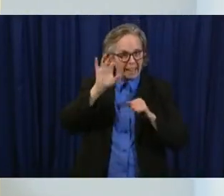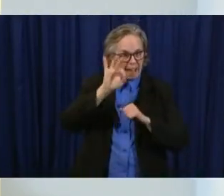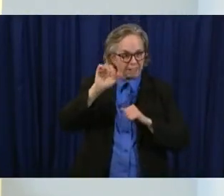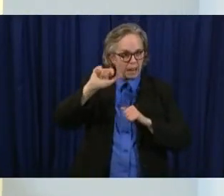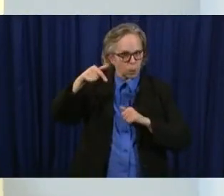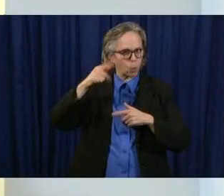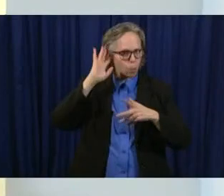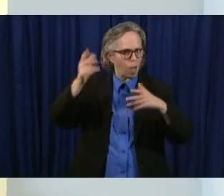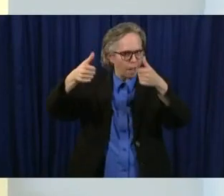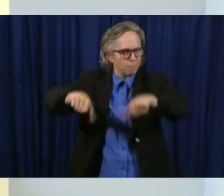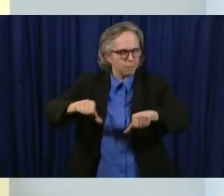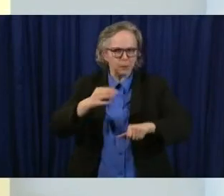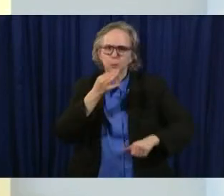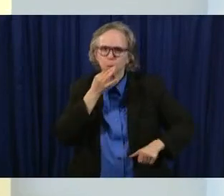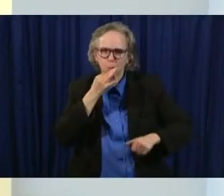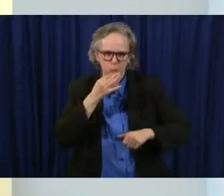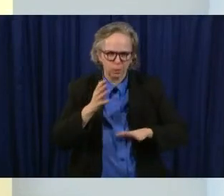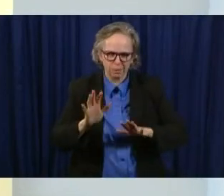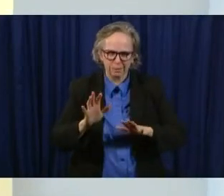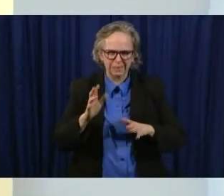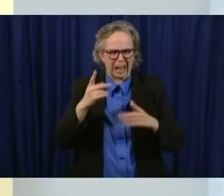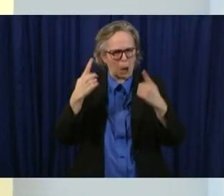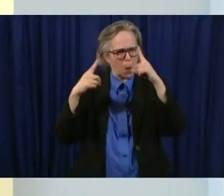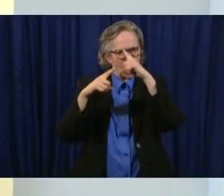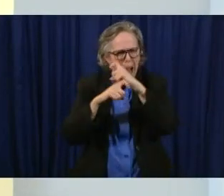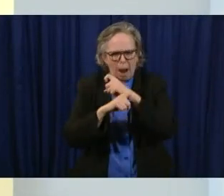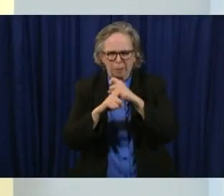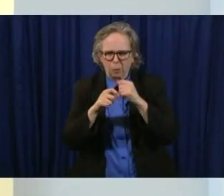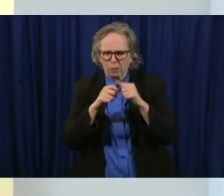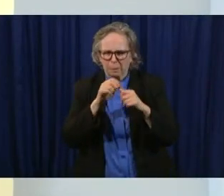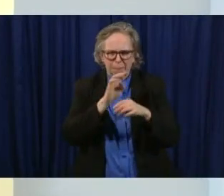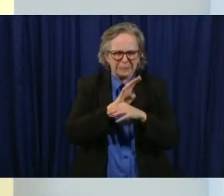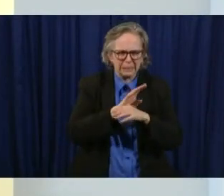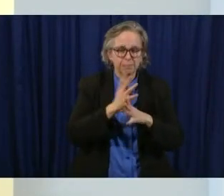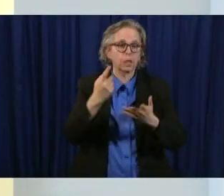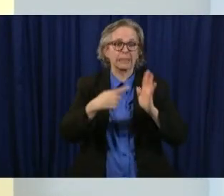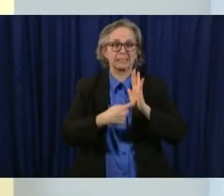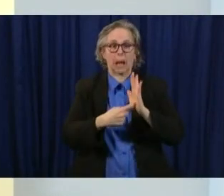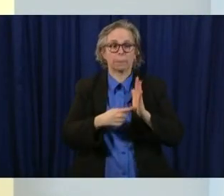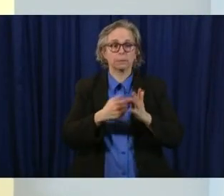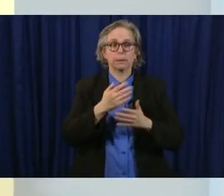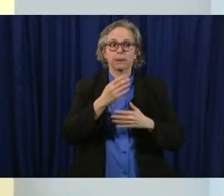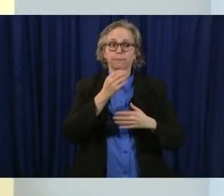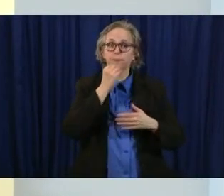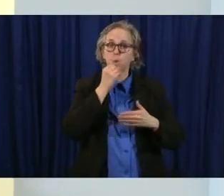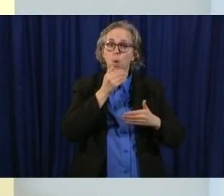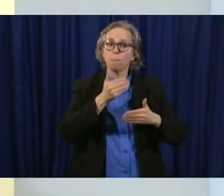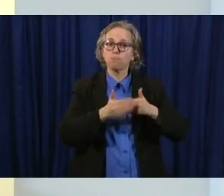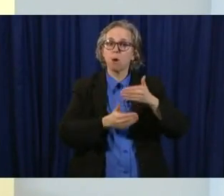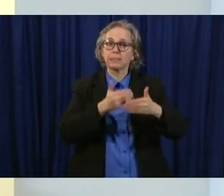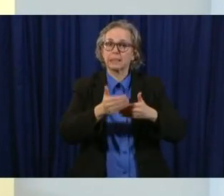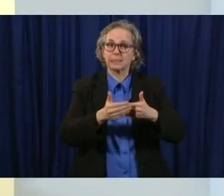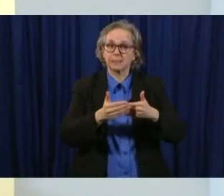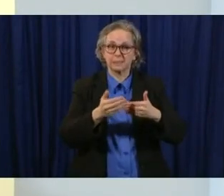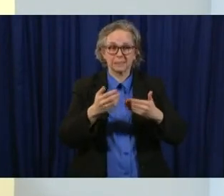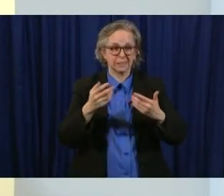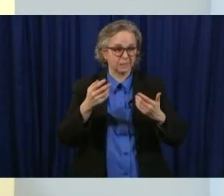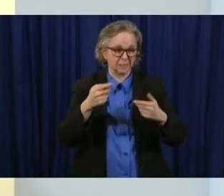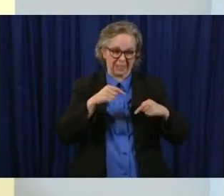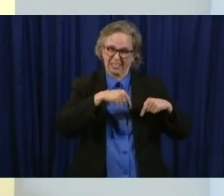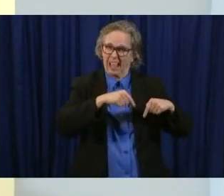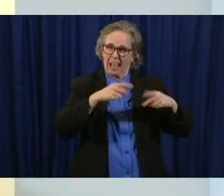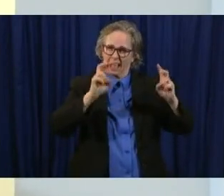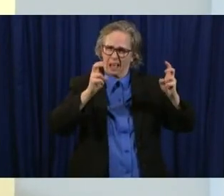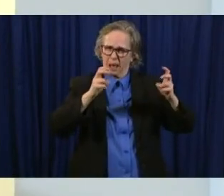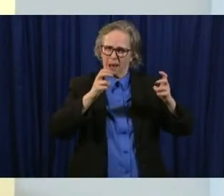it's it's complicated there are for example some of the fruit food processing uh industry who are are not